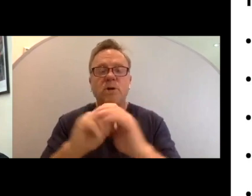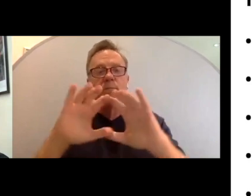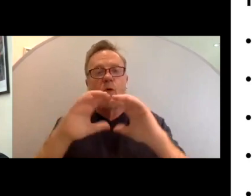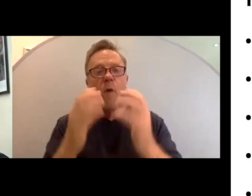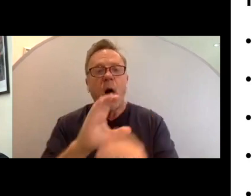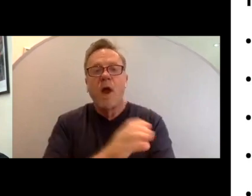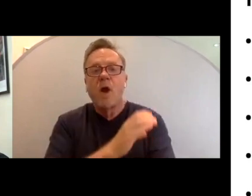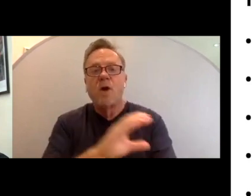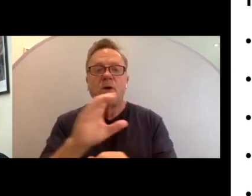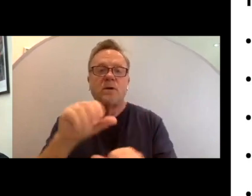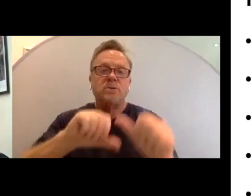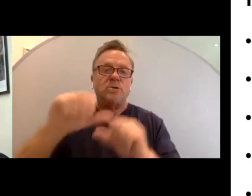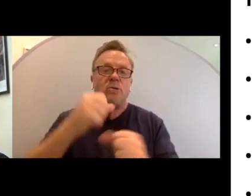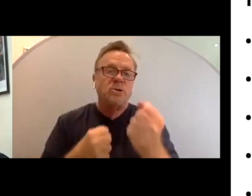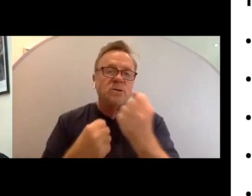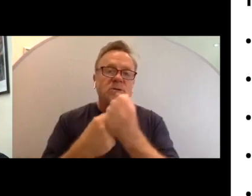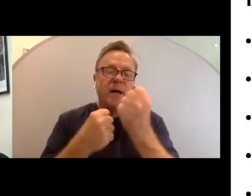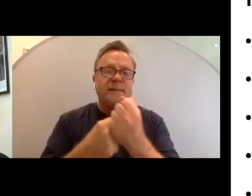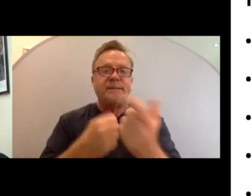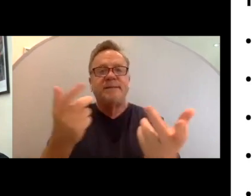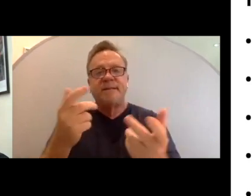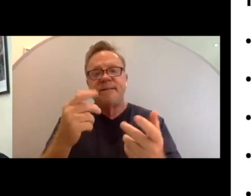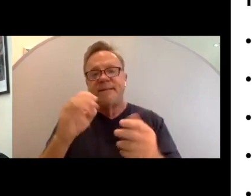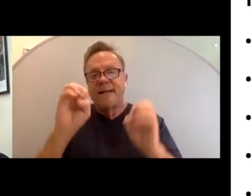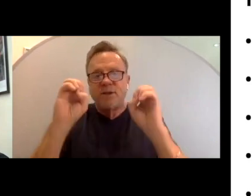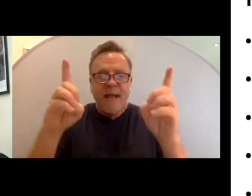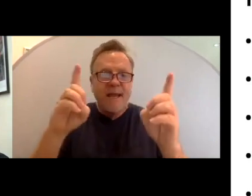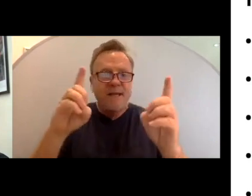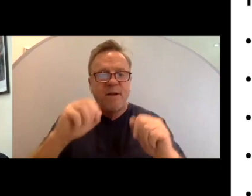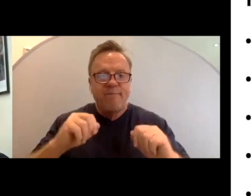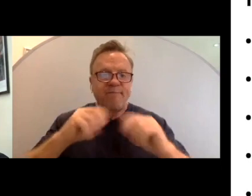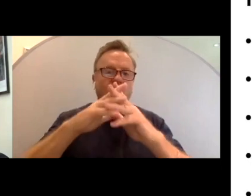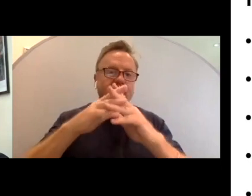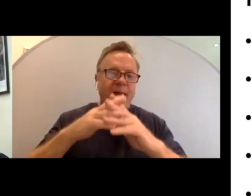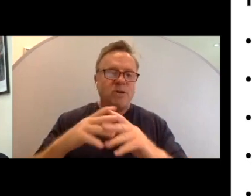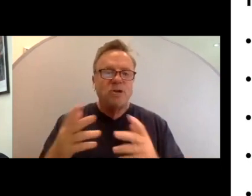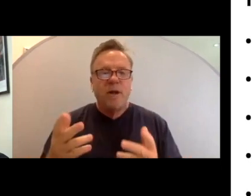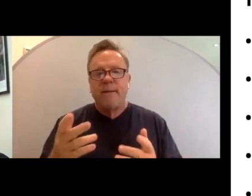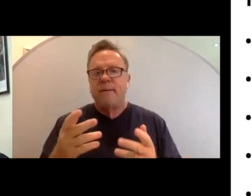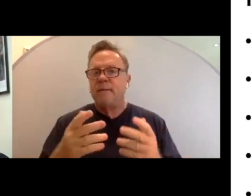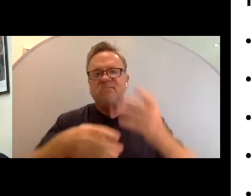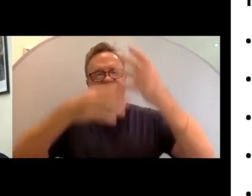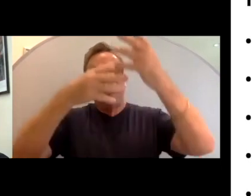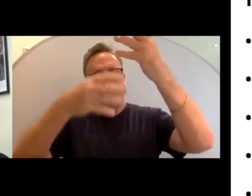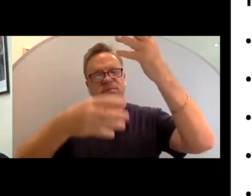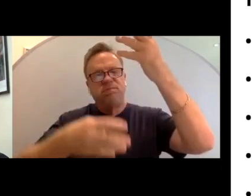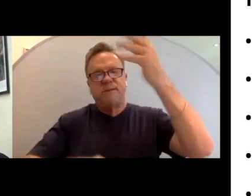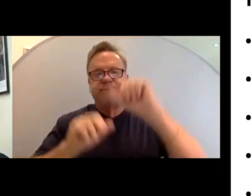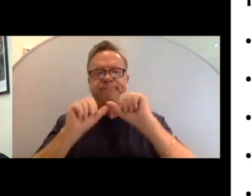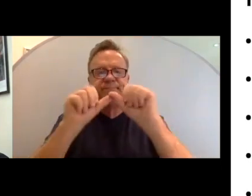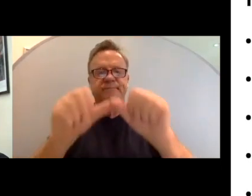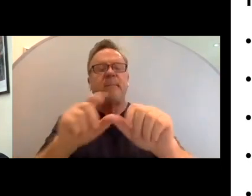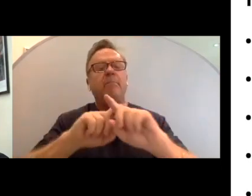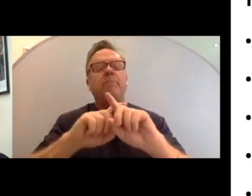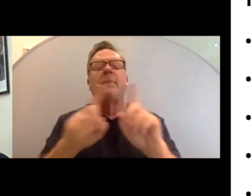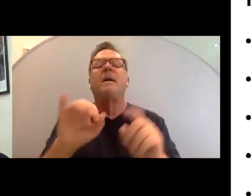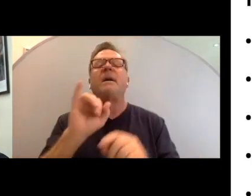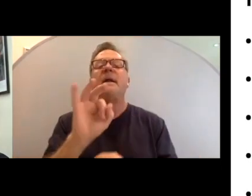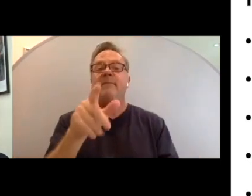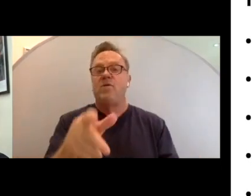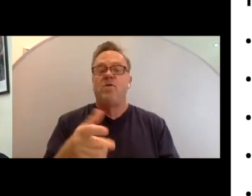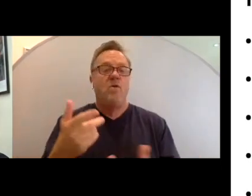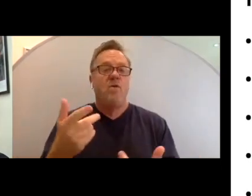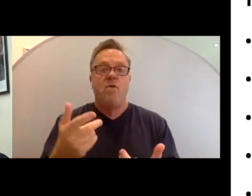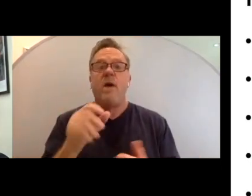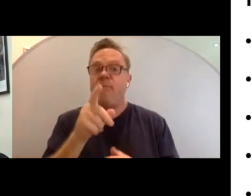justice, fellowship, service, education, formation. The list could be endless. But then if you have not,